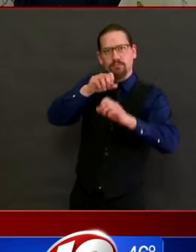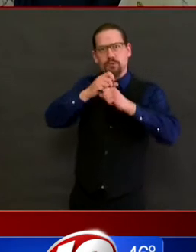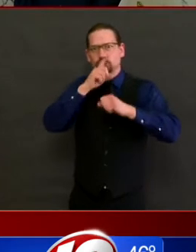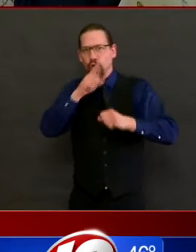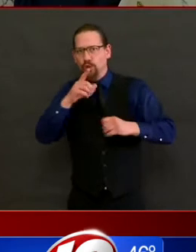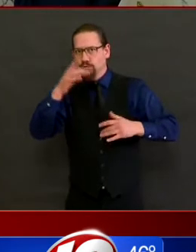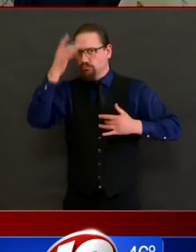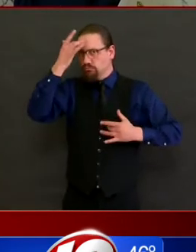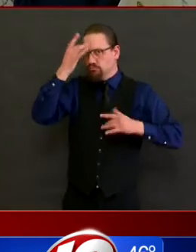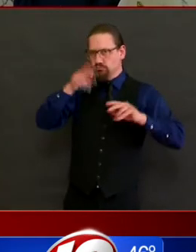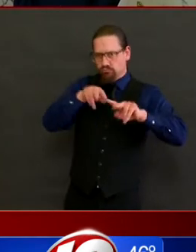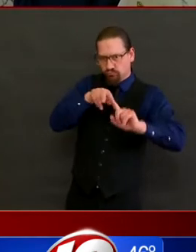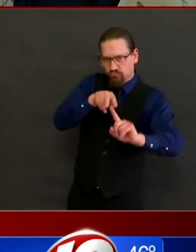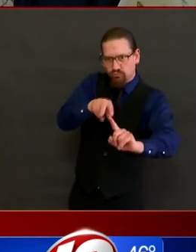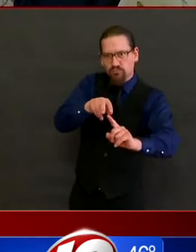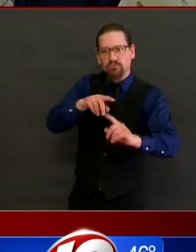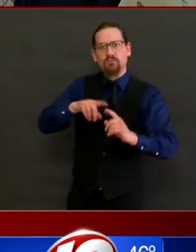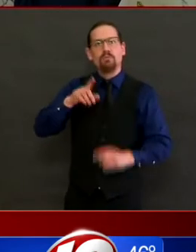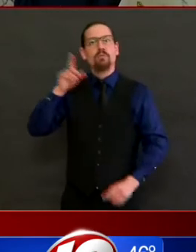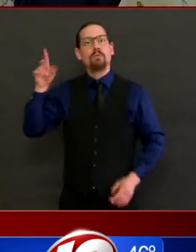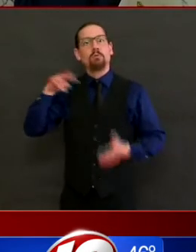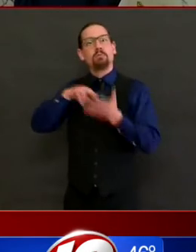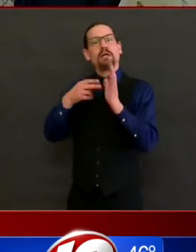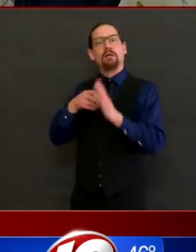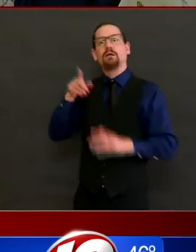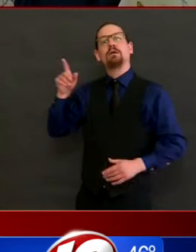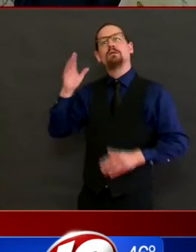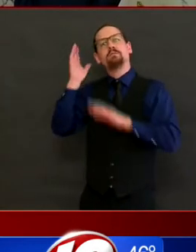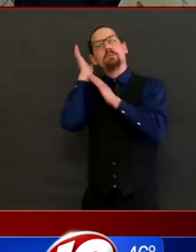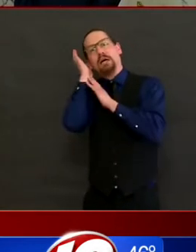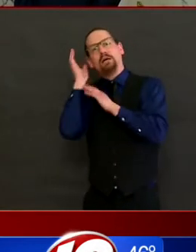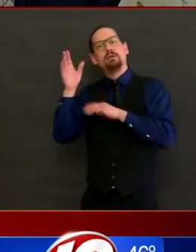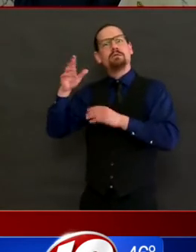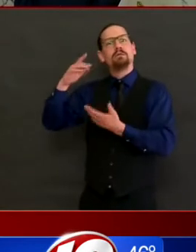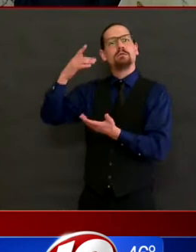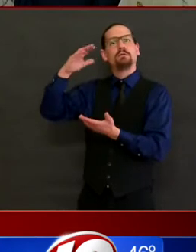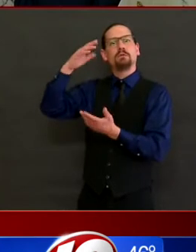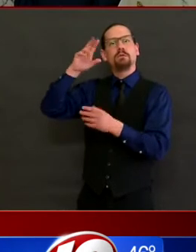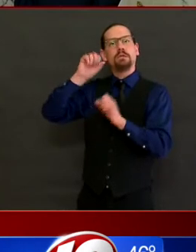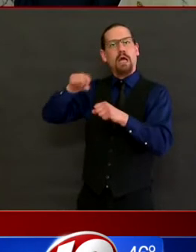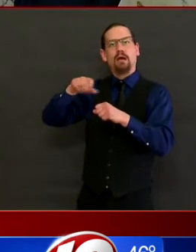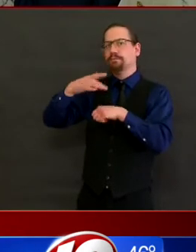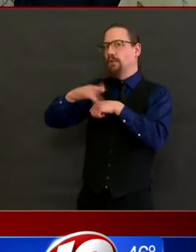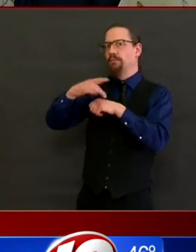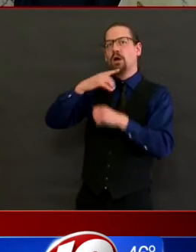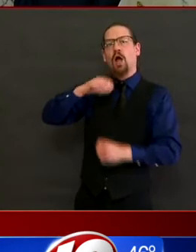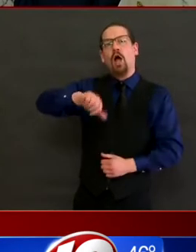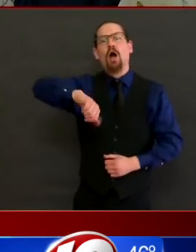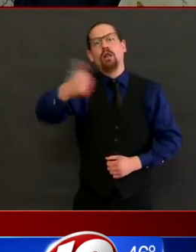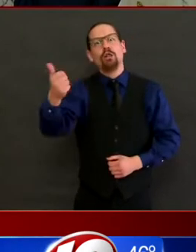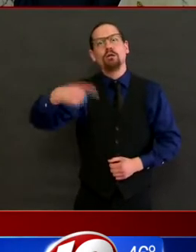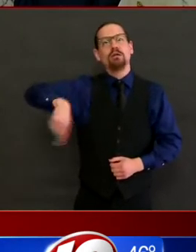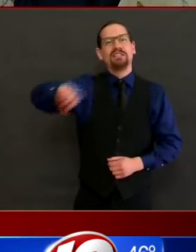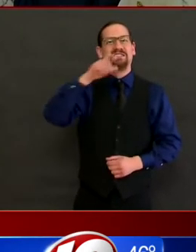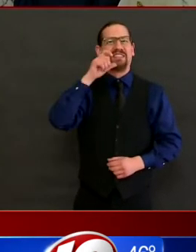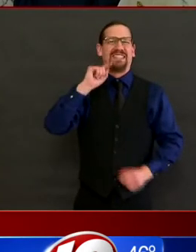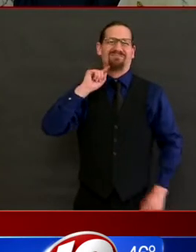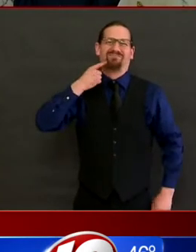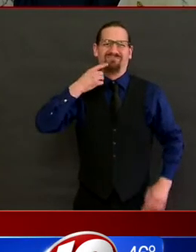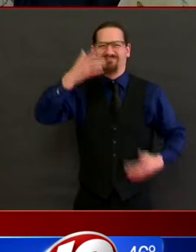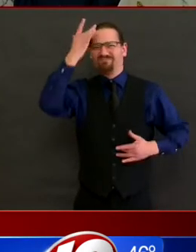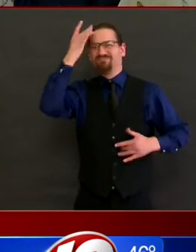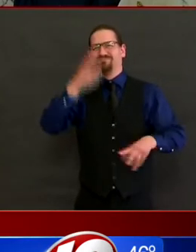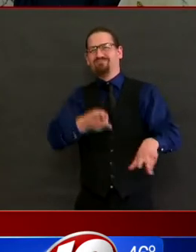for patients who need that higher level acuity care. That's an important component,